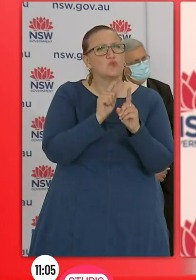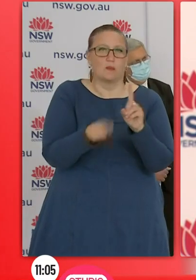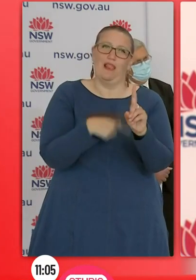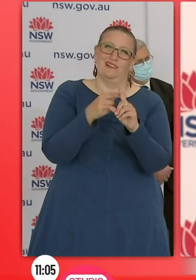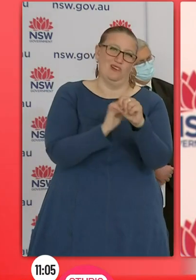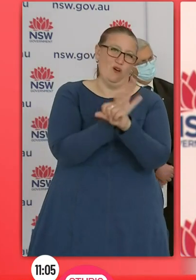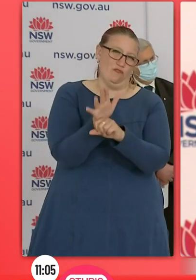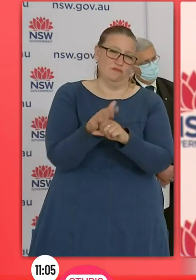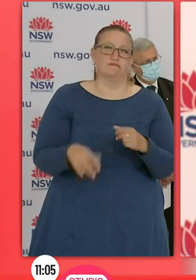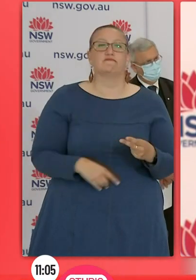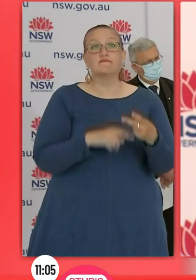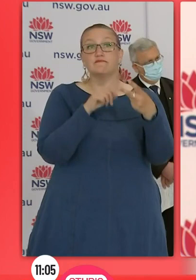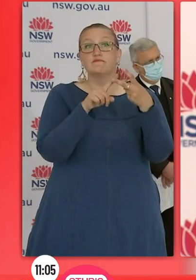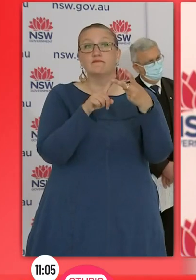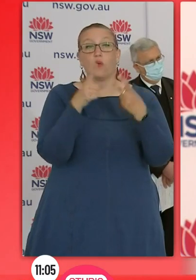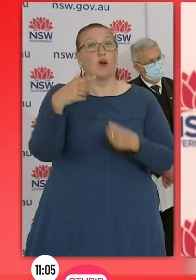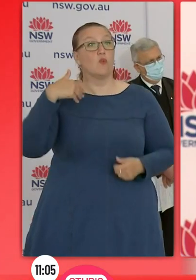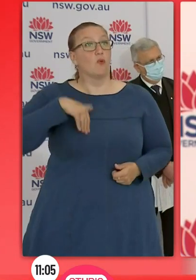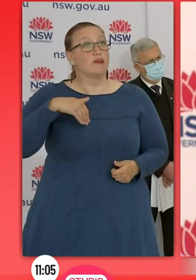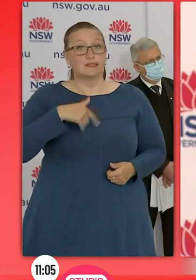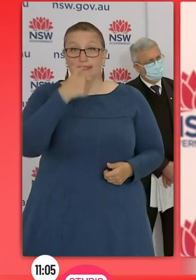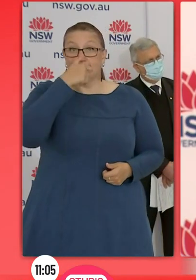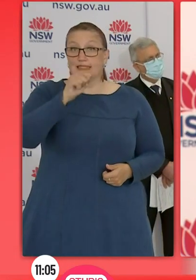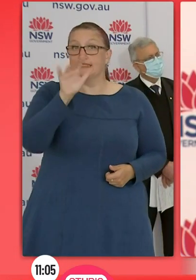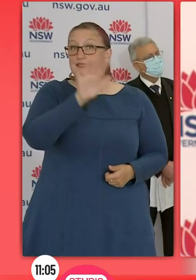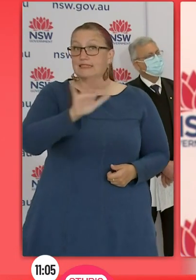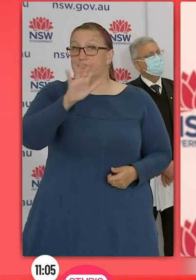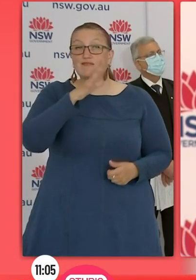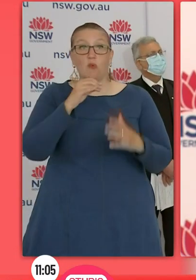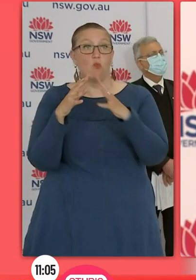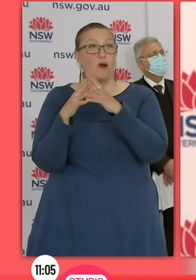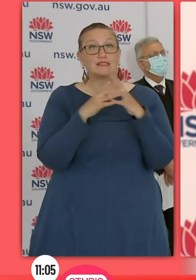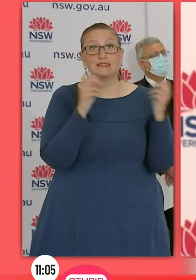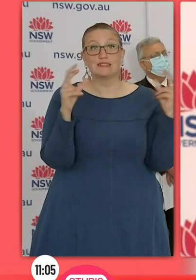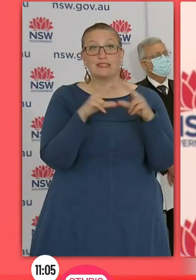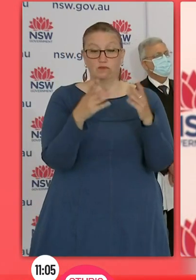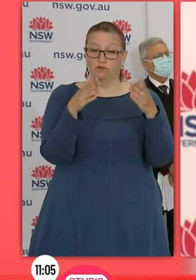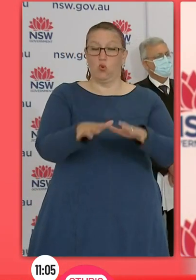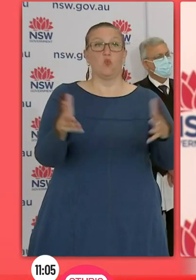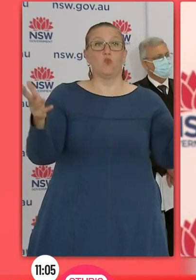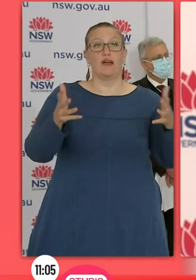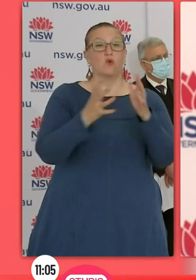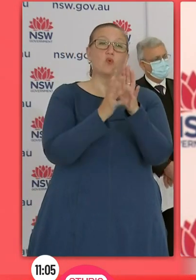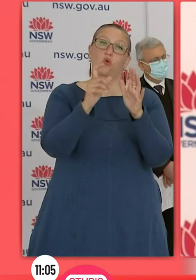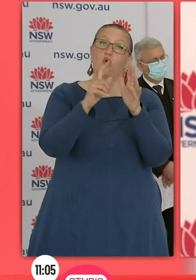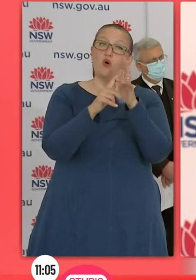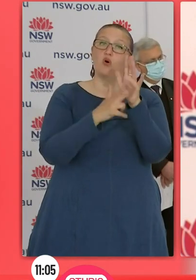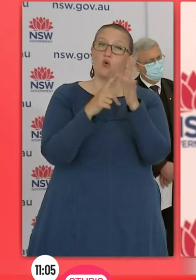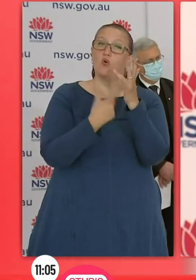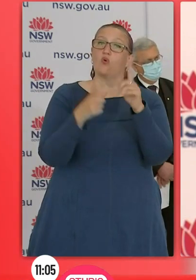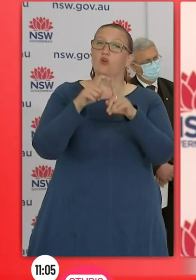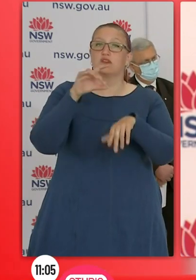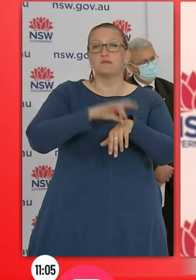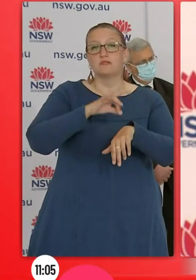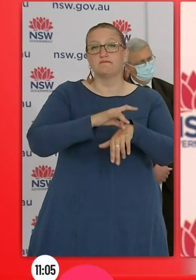We also report the death of a woman in her 60s from Western Sydney who died at Concord Hospital. She was also not